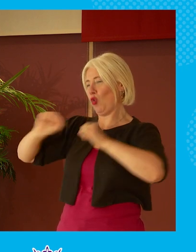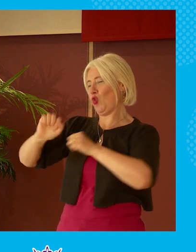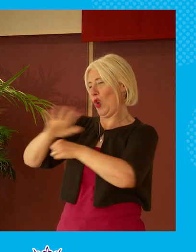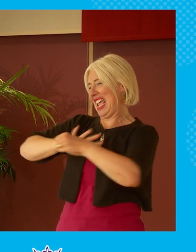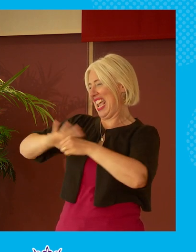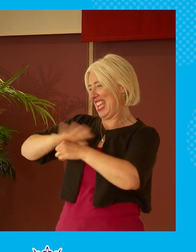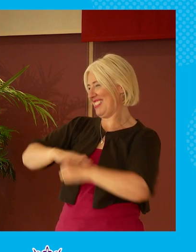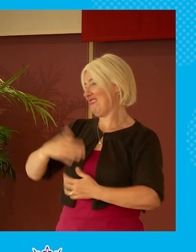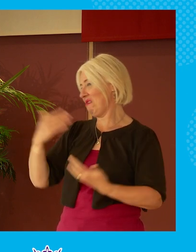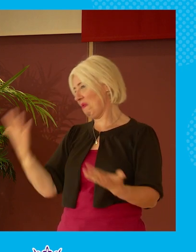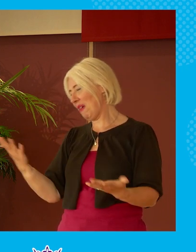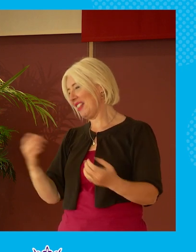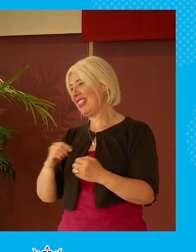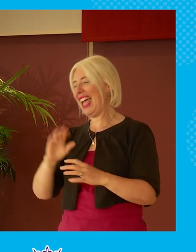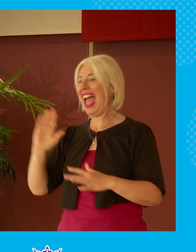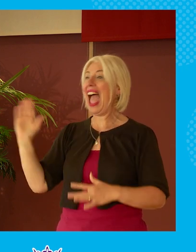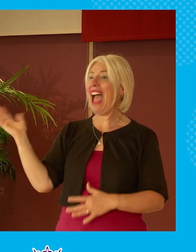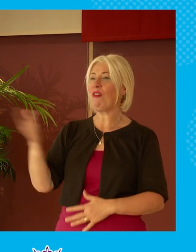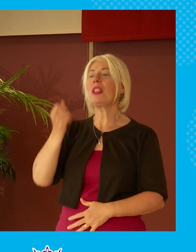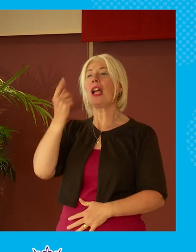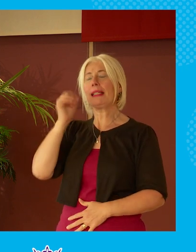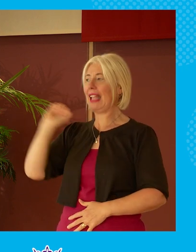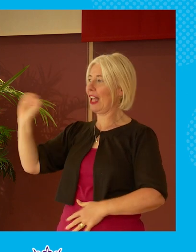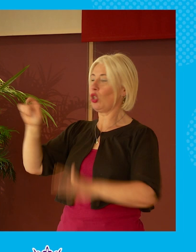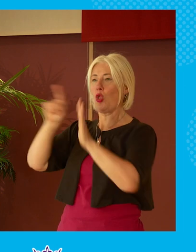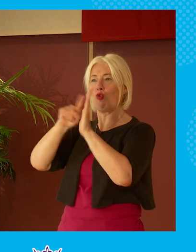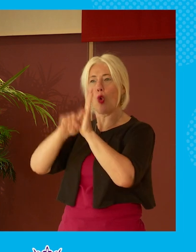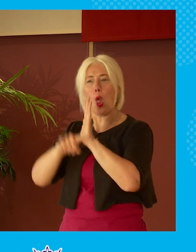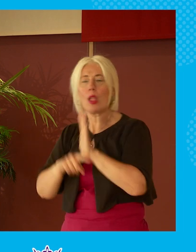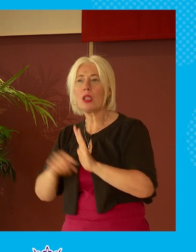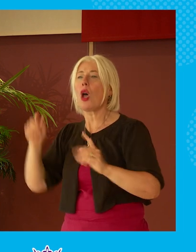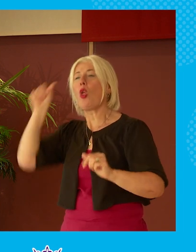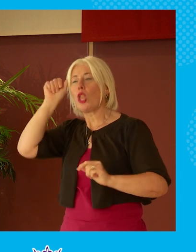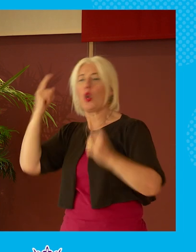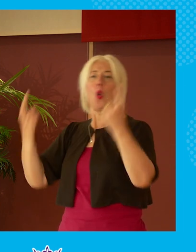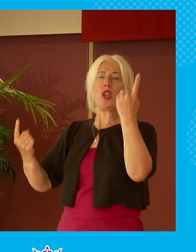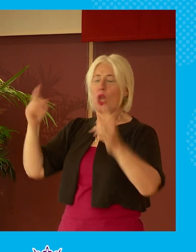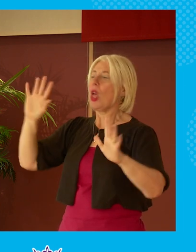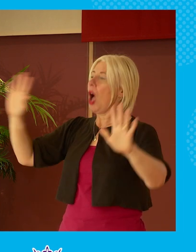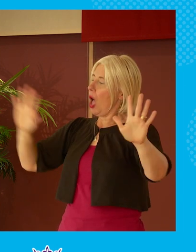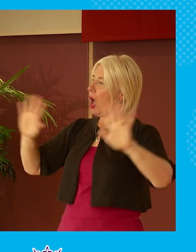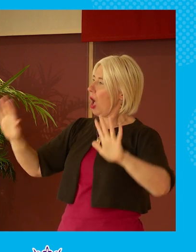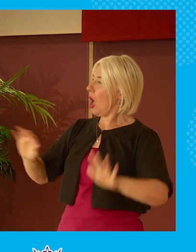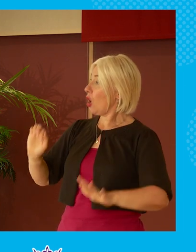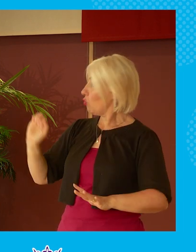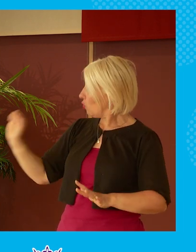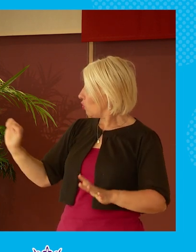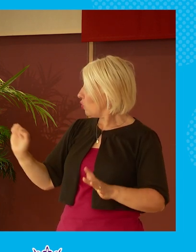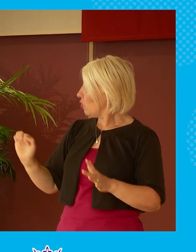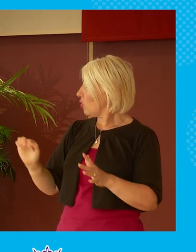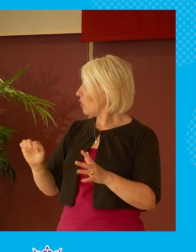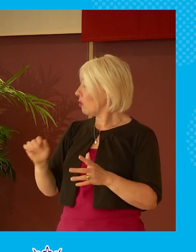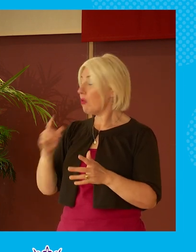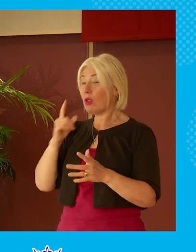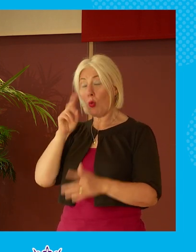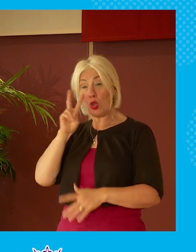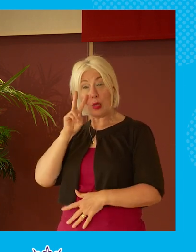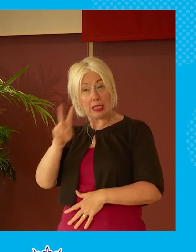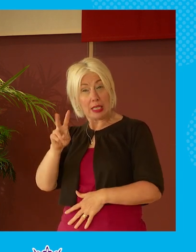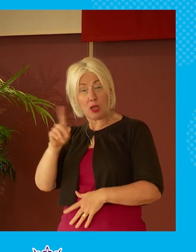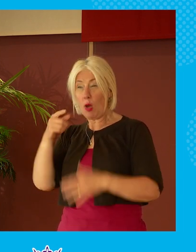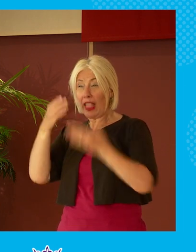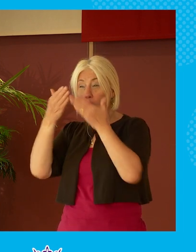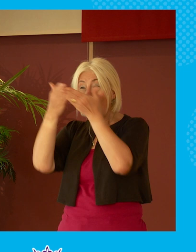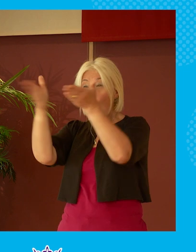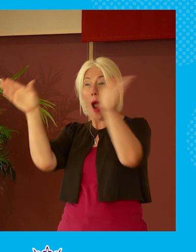sense um everybody seems to understand the rules and all the rest of it is it are you sort of concerned by what you see in terms of that wider